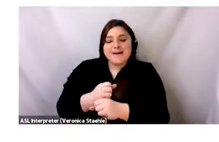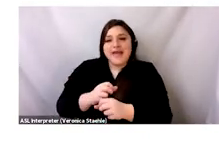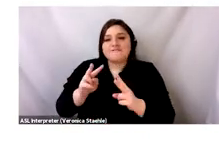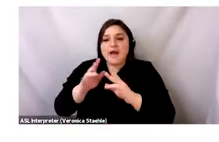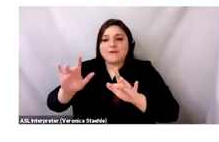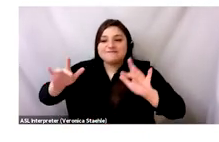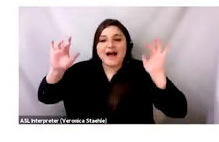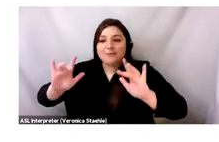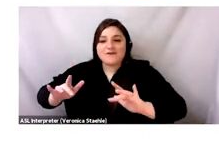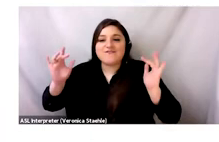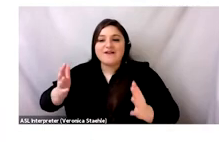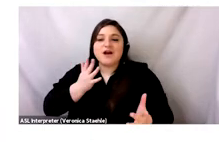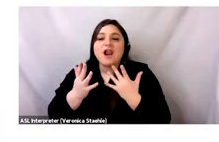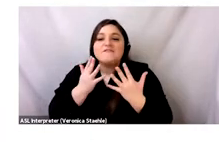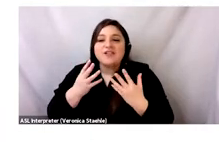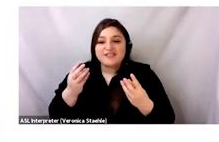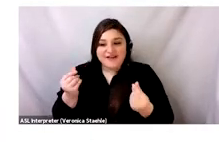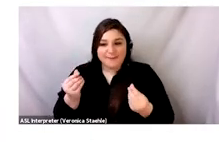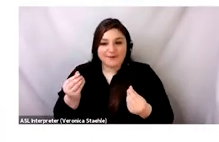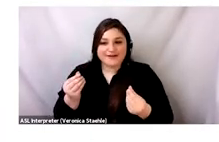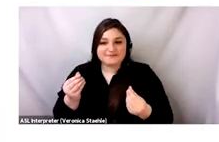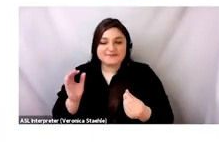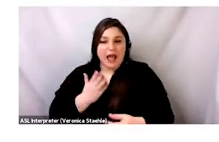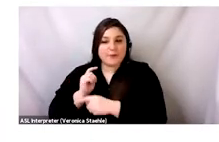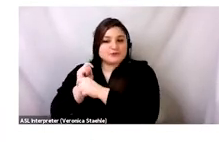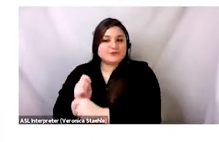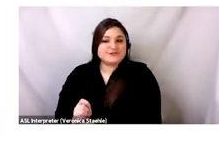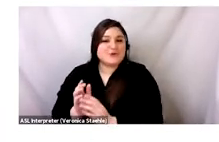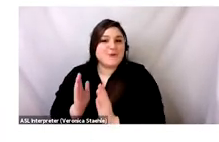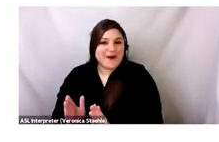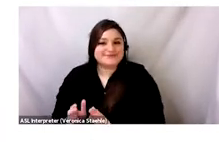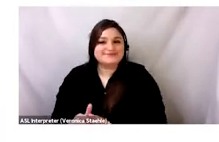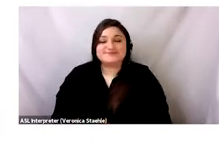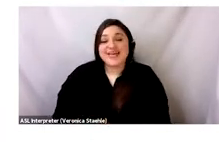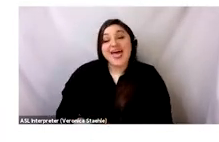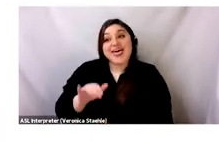really rich, which we produce a lot of these rich, vibrant color fabric.